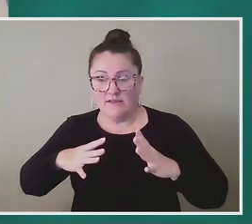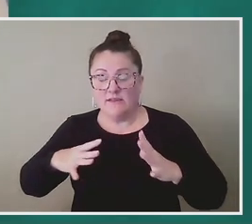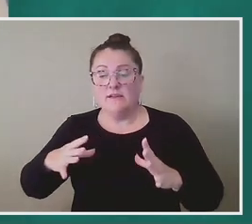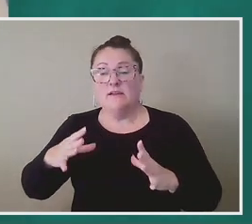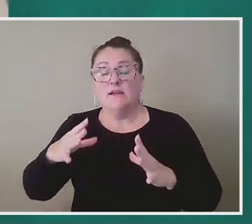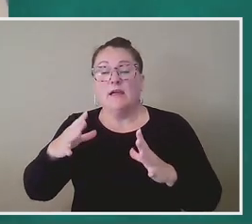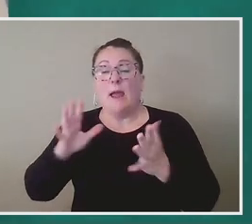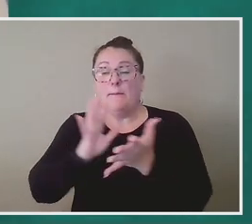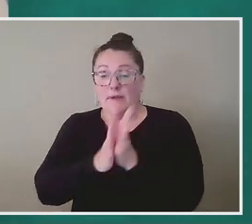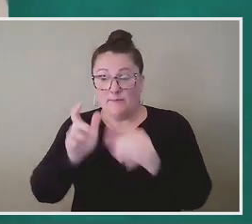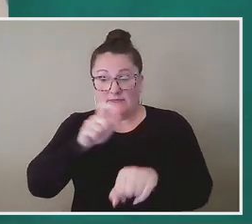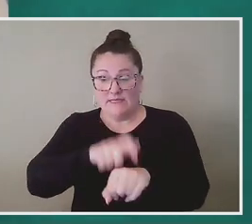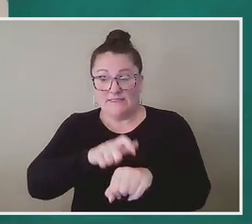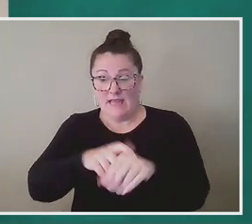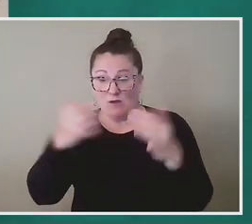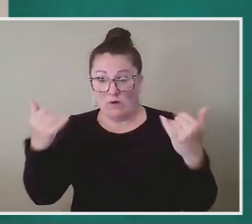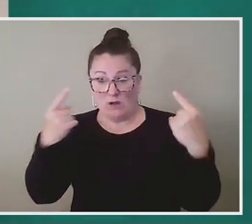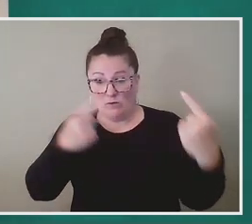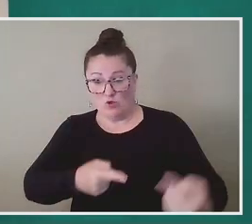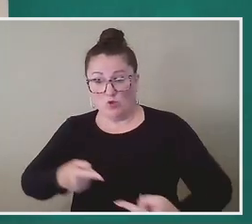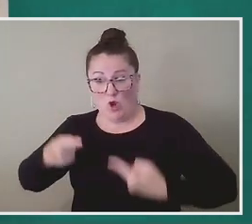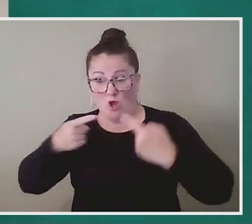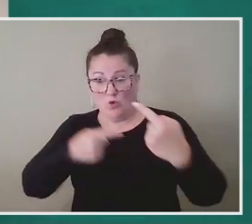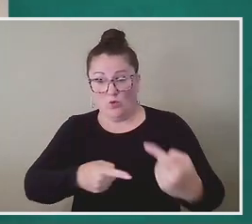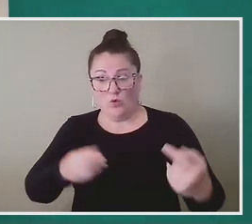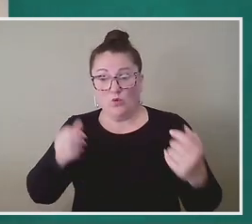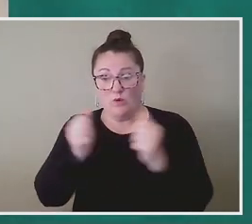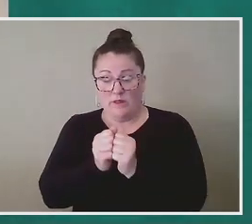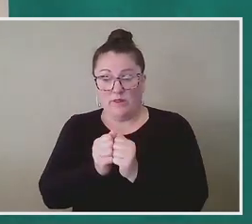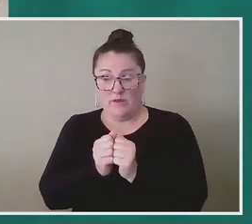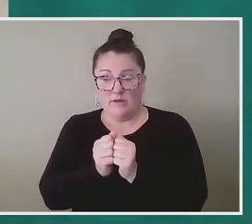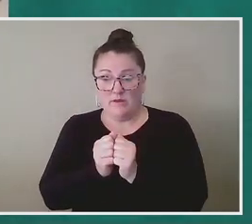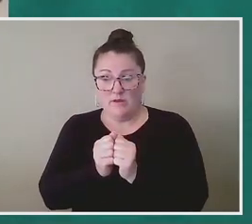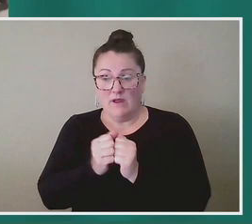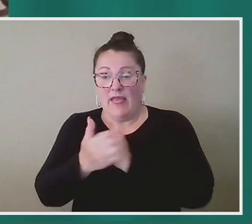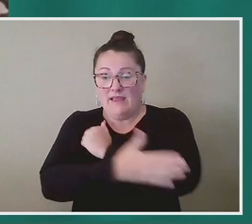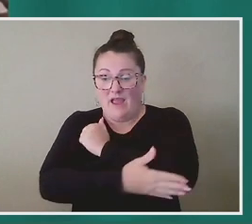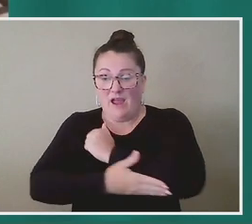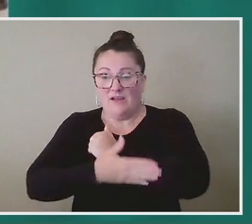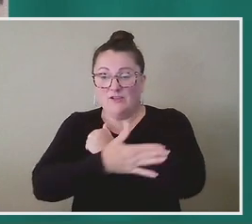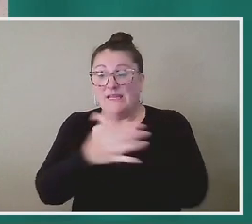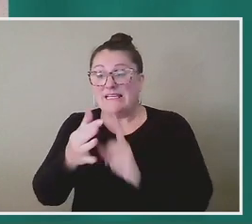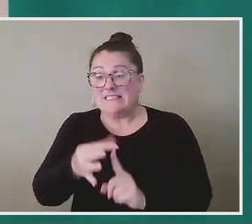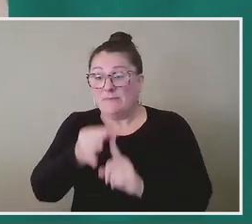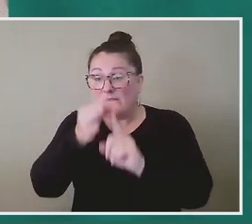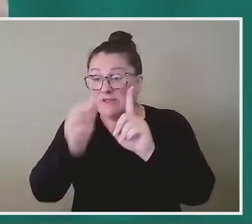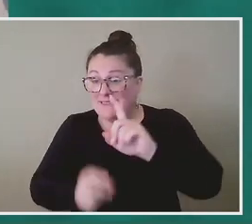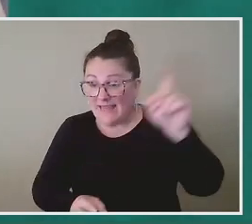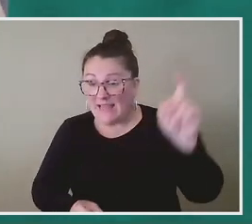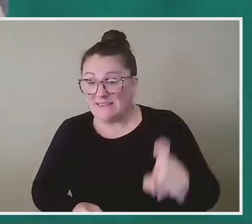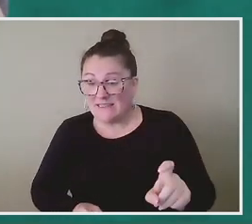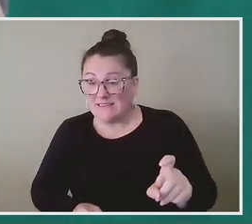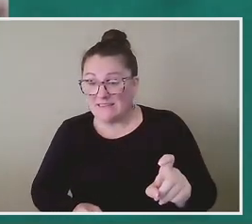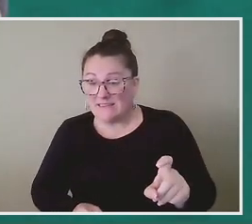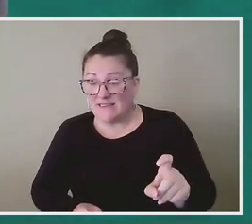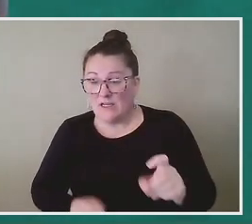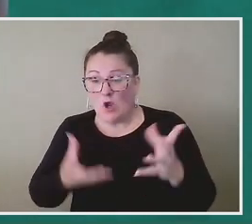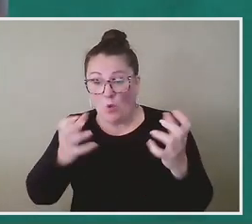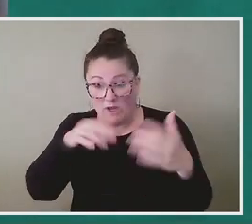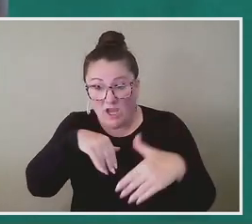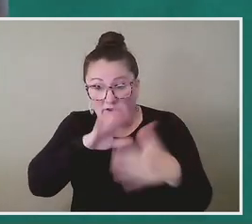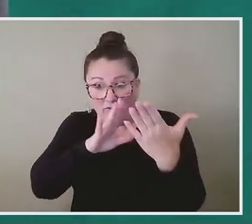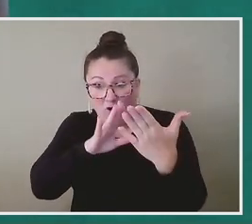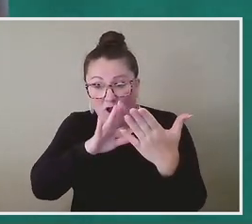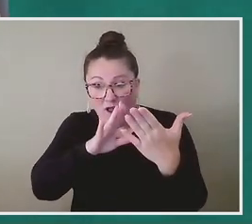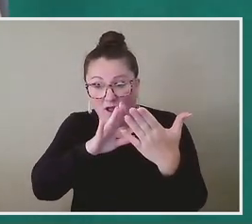time in which we struggle with, uh, this country, especially in Texas, wanting to confront difficult